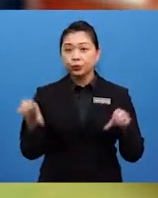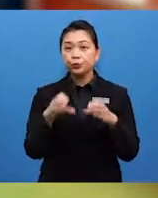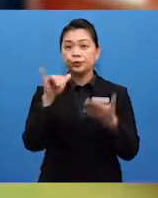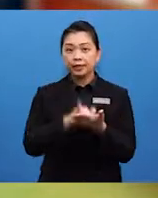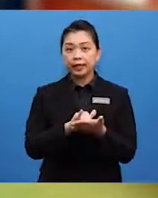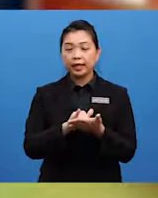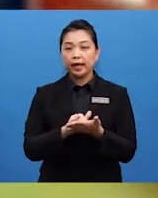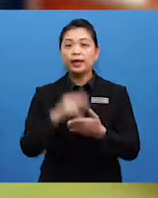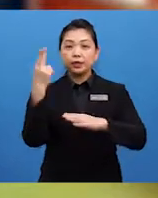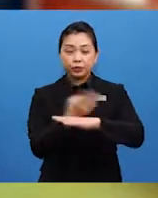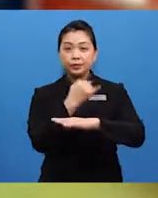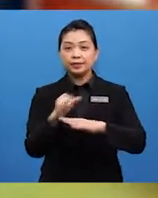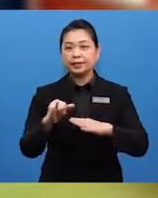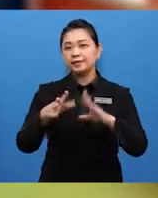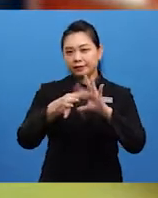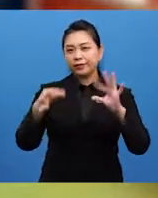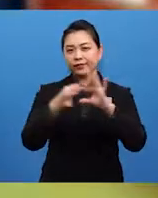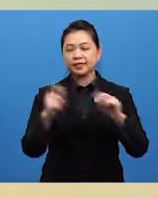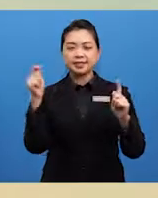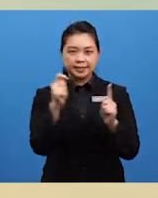narrative tenses.